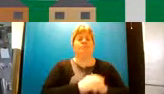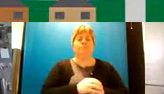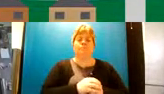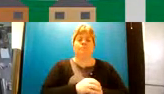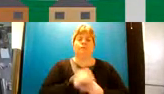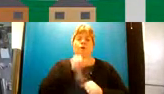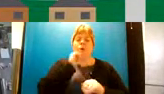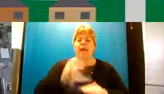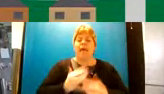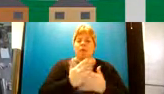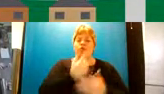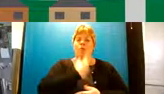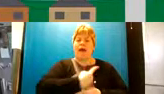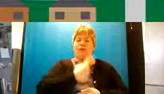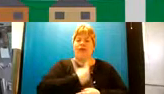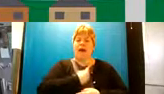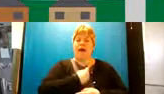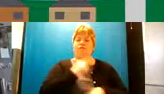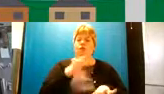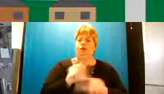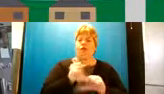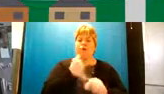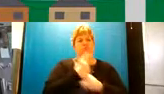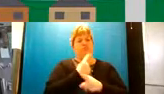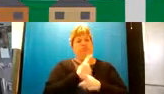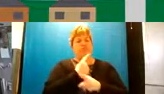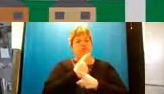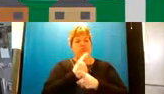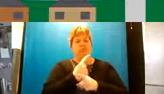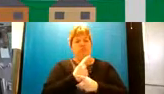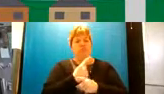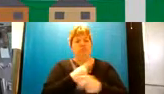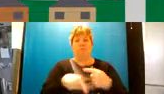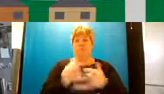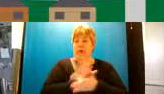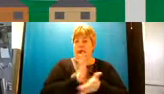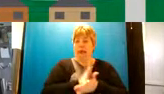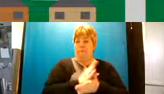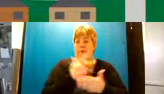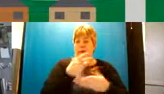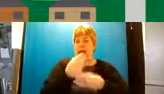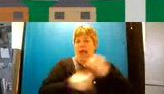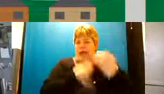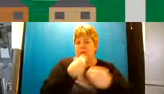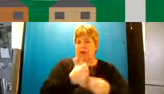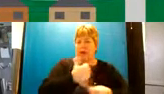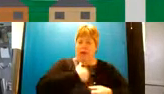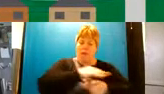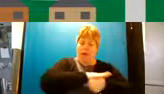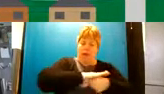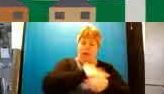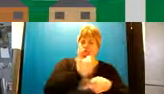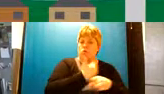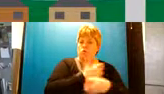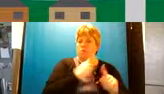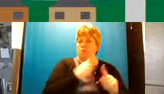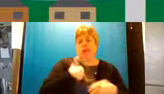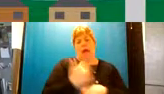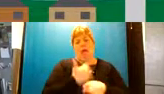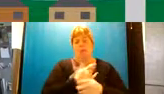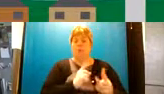introduce ourselves as we start talking if people are very happy with that and we'll explain the area that we're working on and the work that we're doing